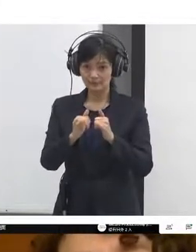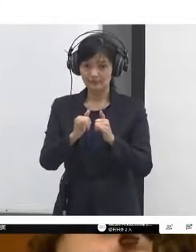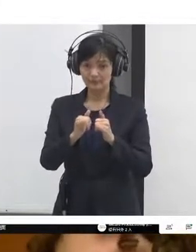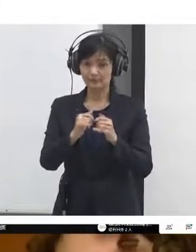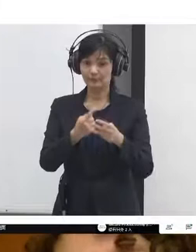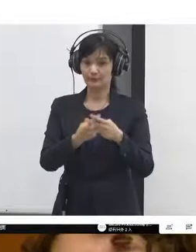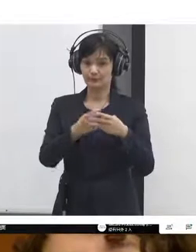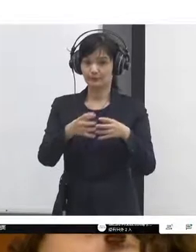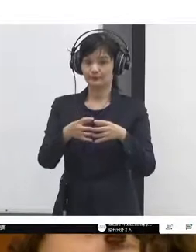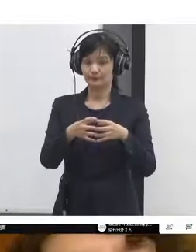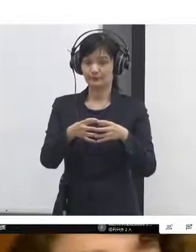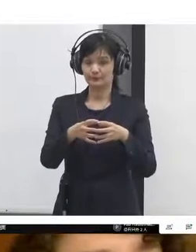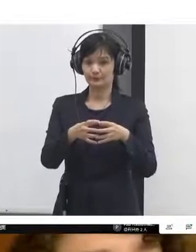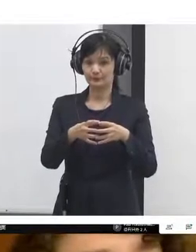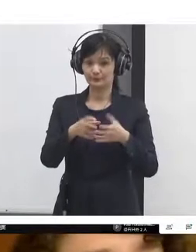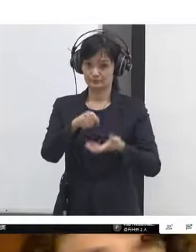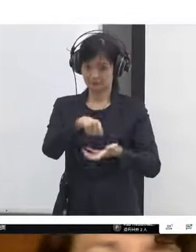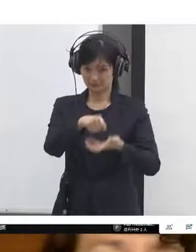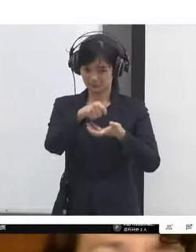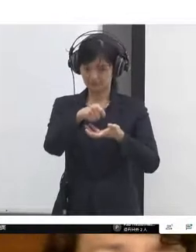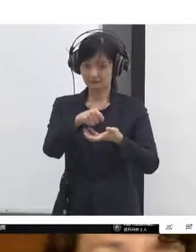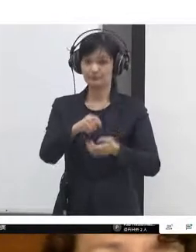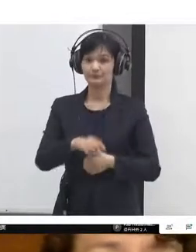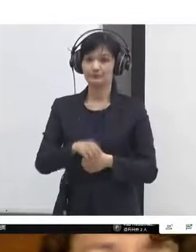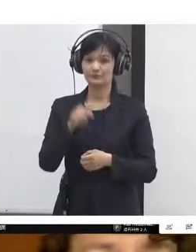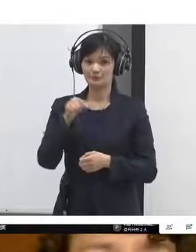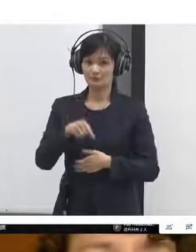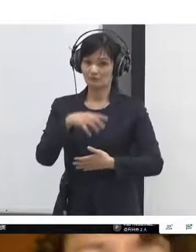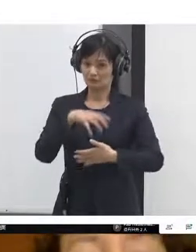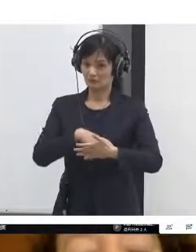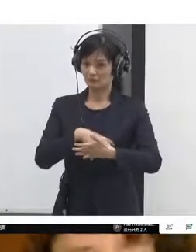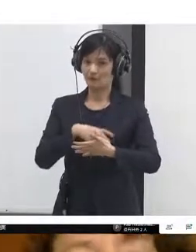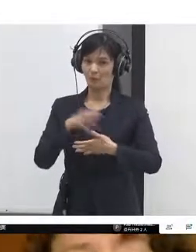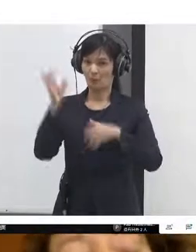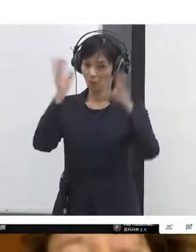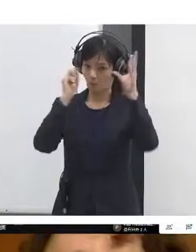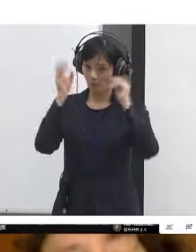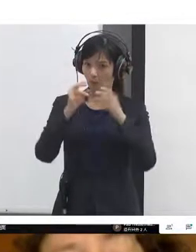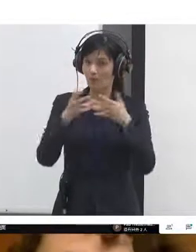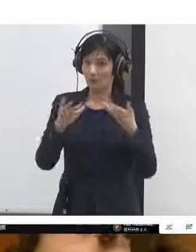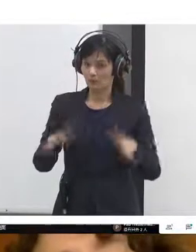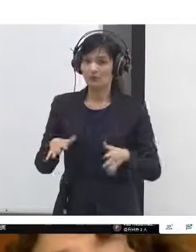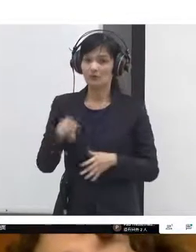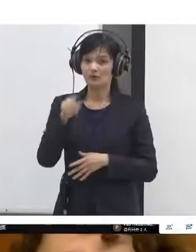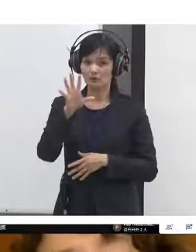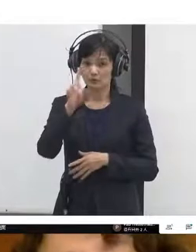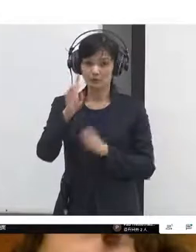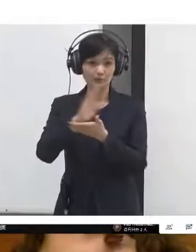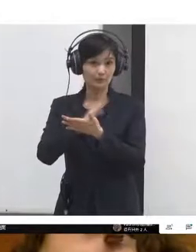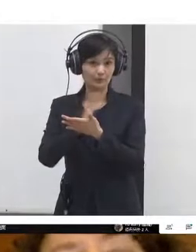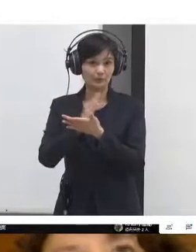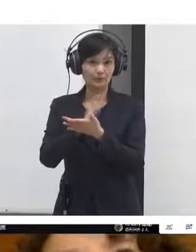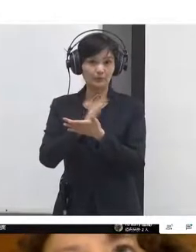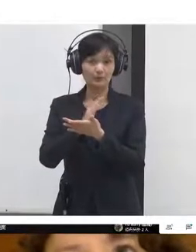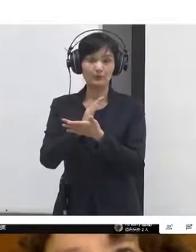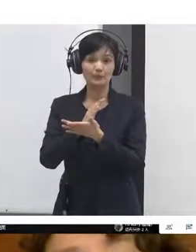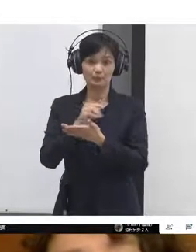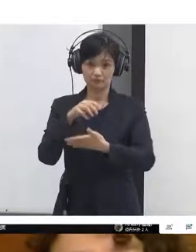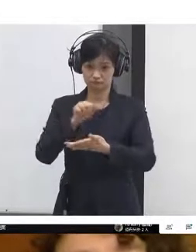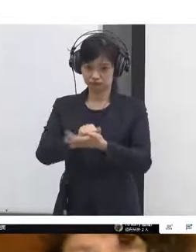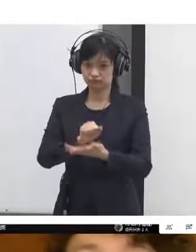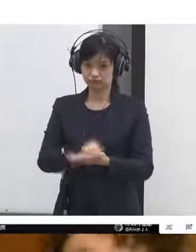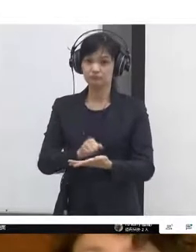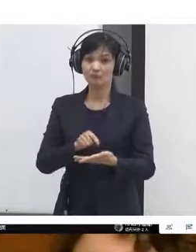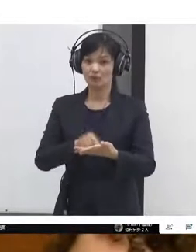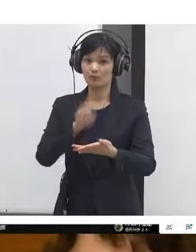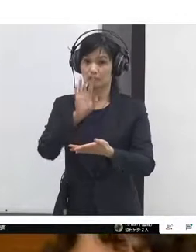for you to look up they have a book called Many Voices One Song and yes they did all record themselves singing parts of